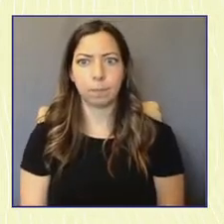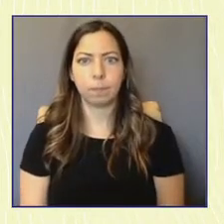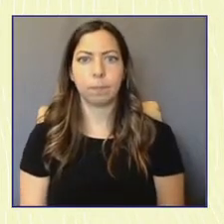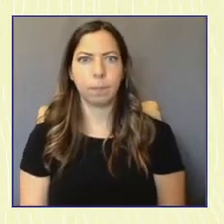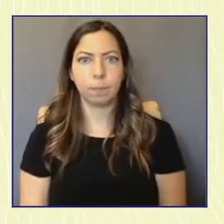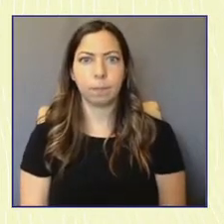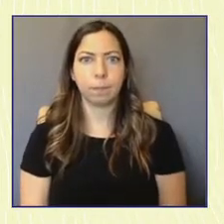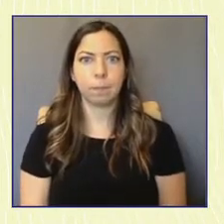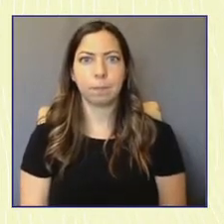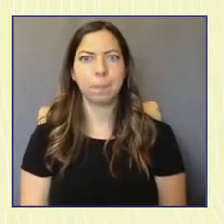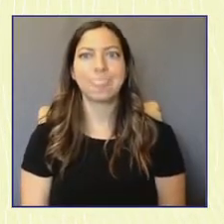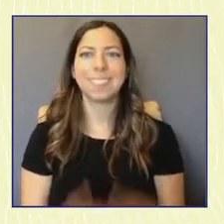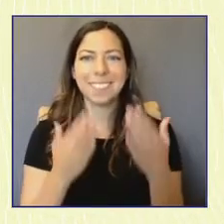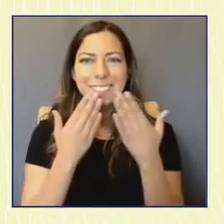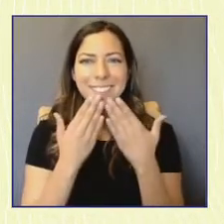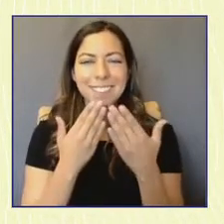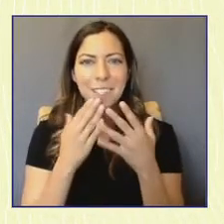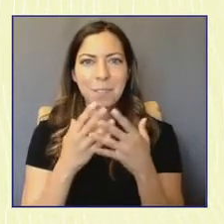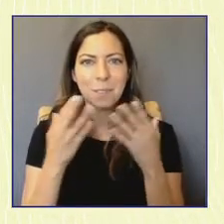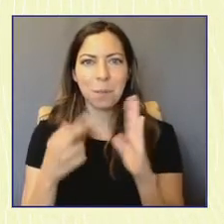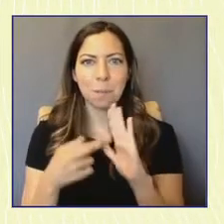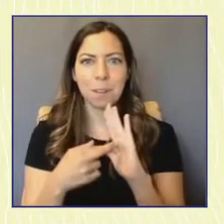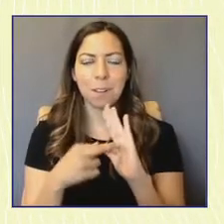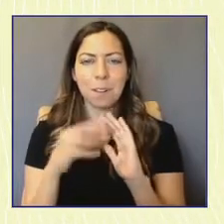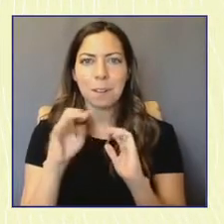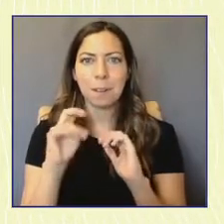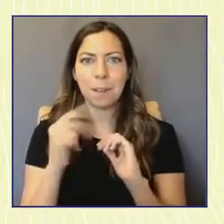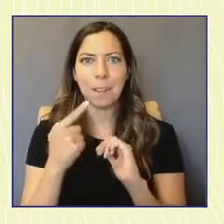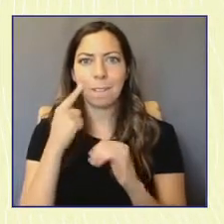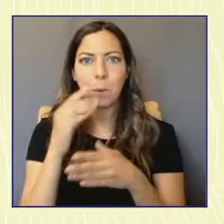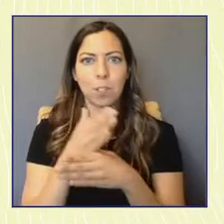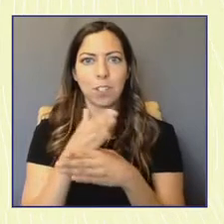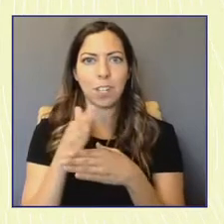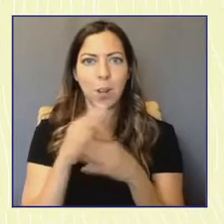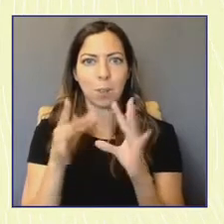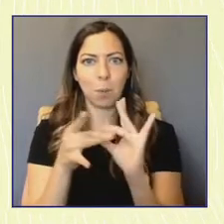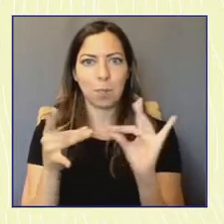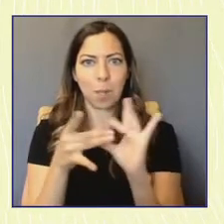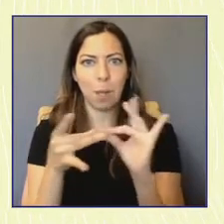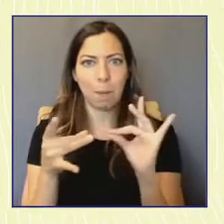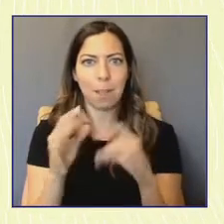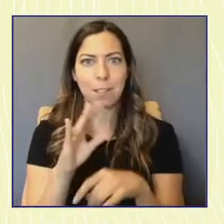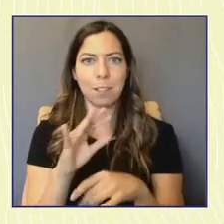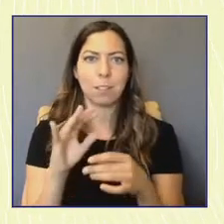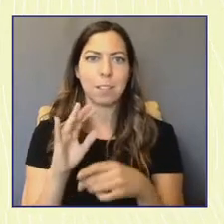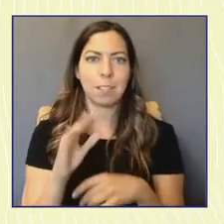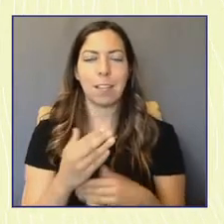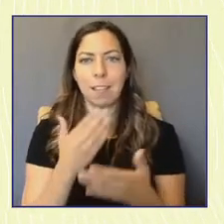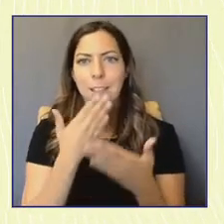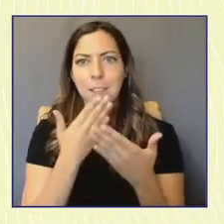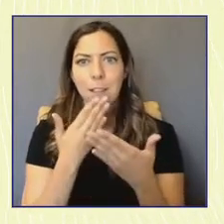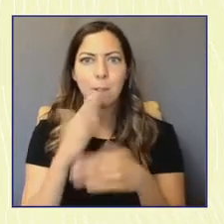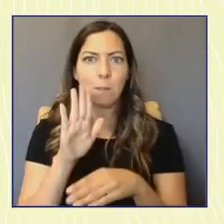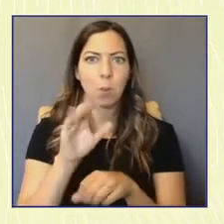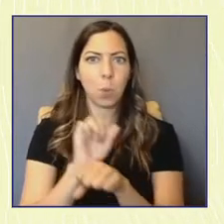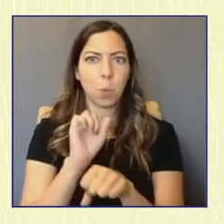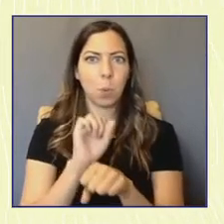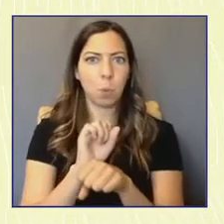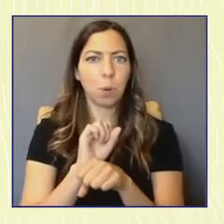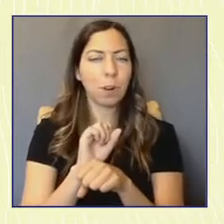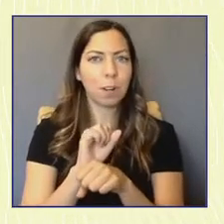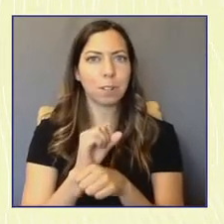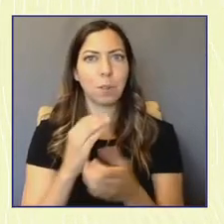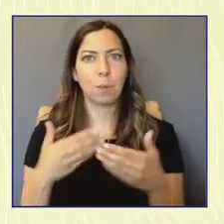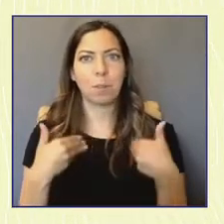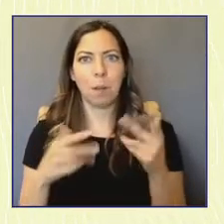And thank you so much, Representative Meng, for sharing those remarks with us for her work to improve young people's access to democracy. As you